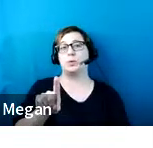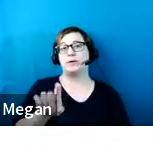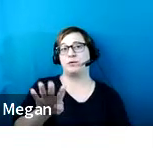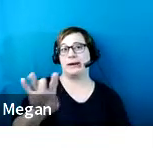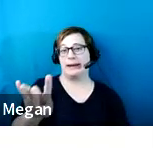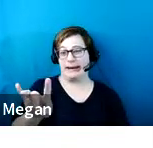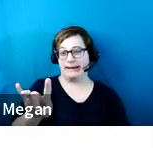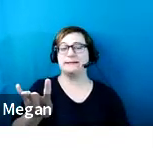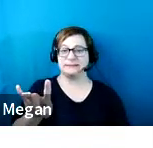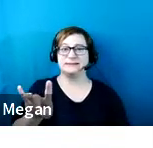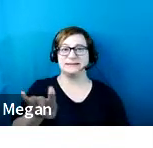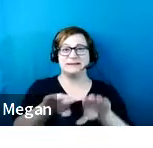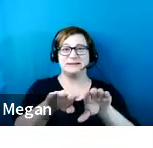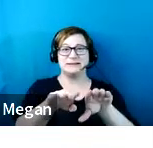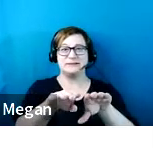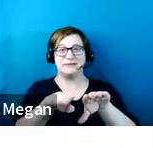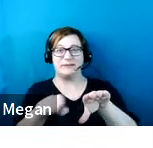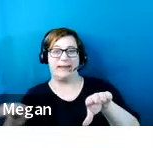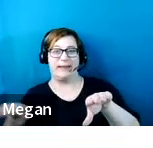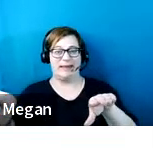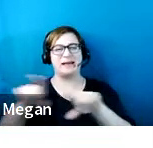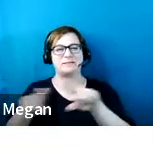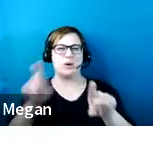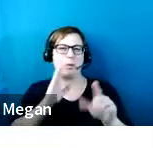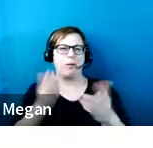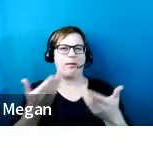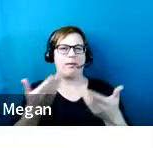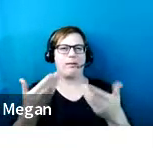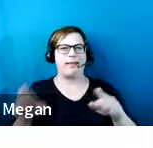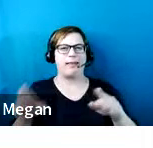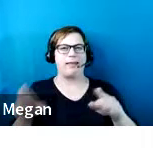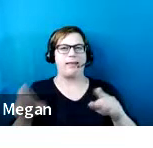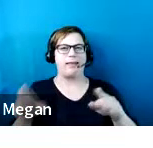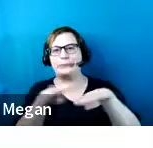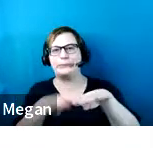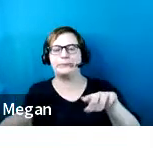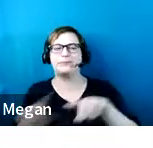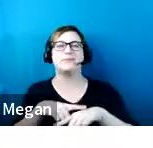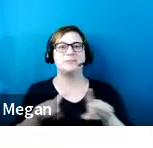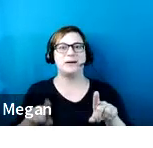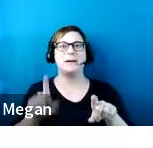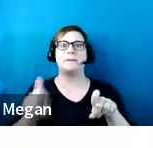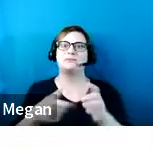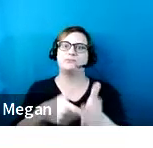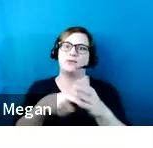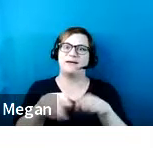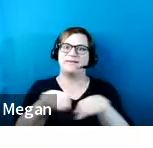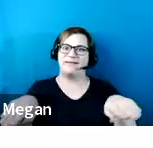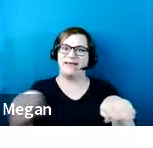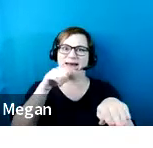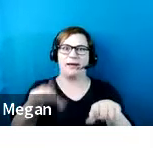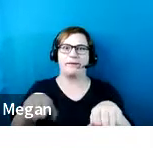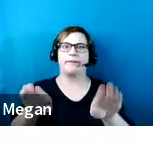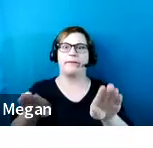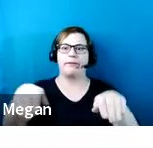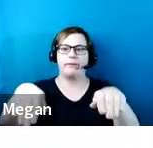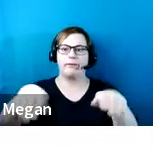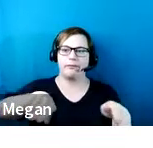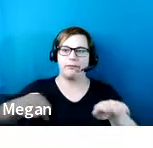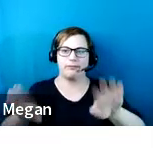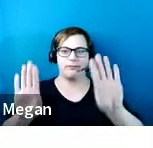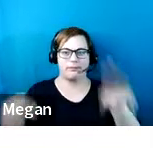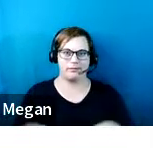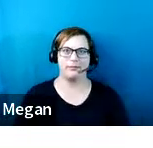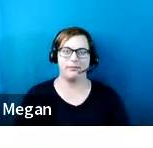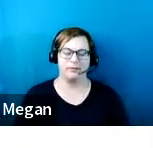normal, still considered flat, but allows for drainage. But it needs to be flat. It needs to be stable,